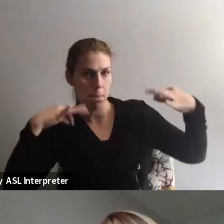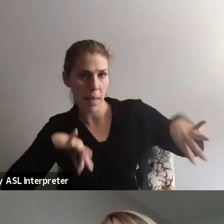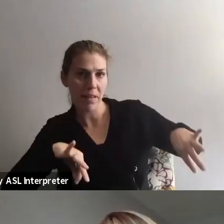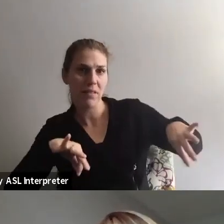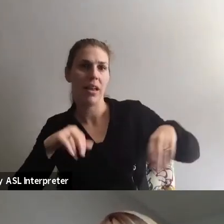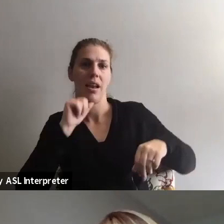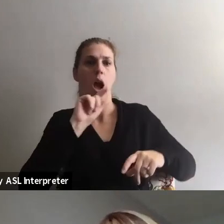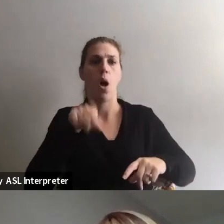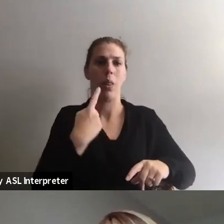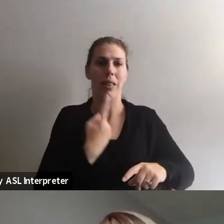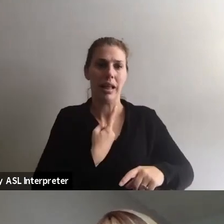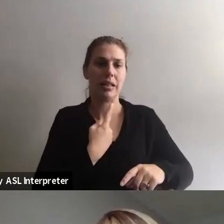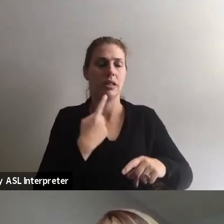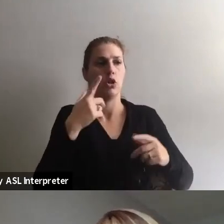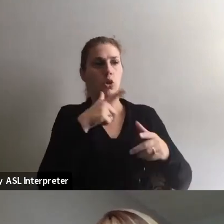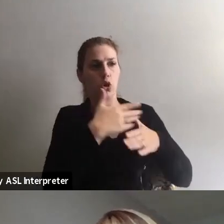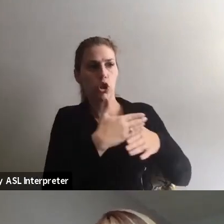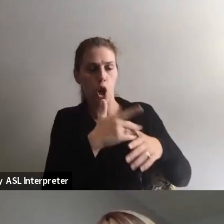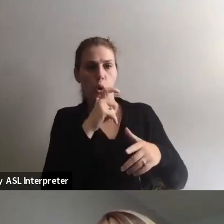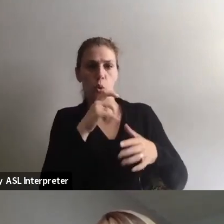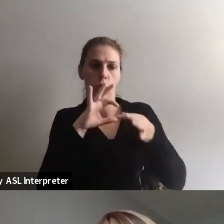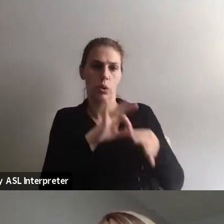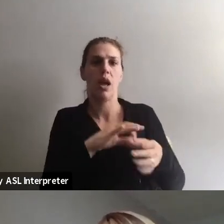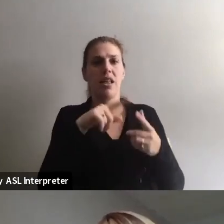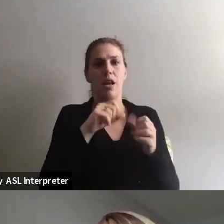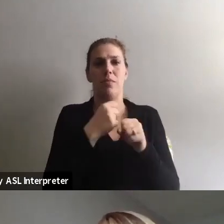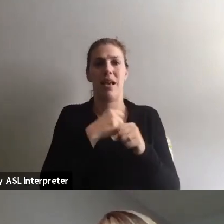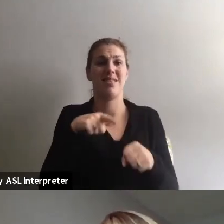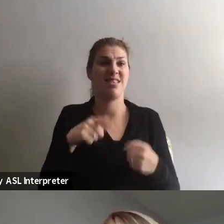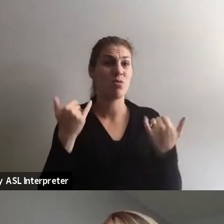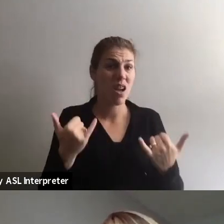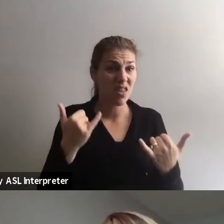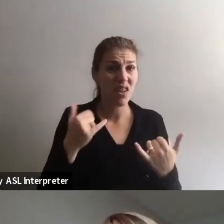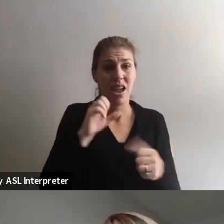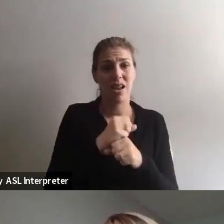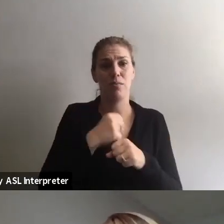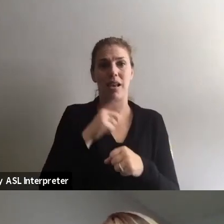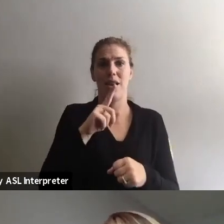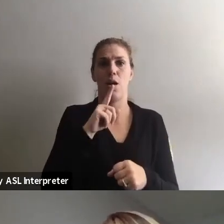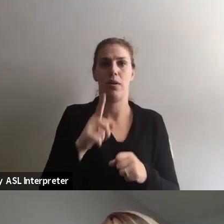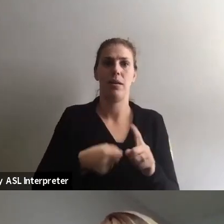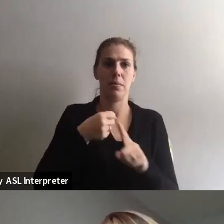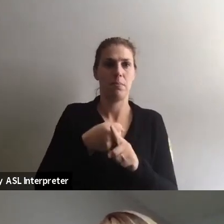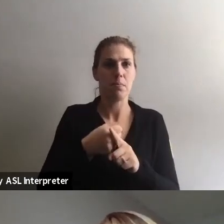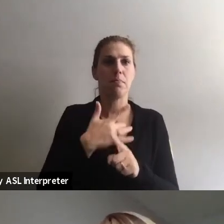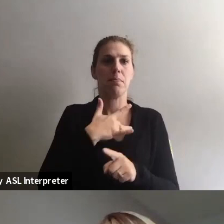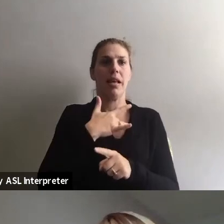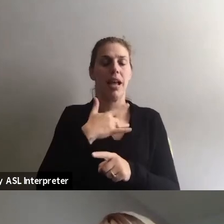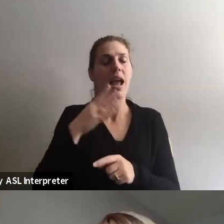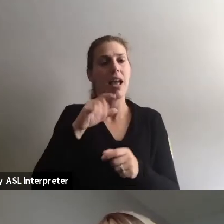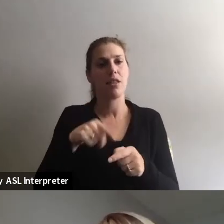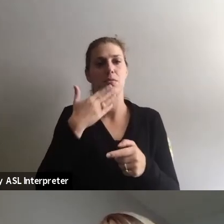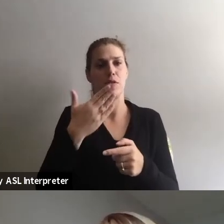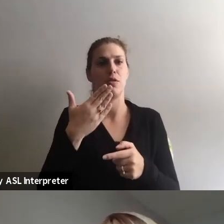all about sharing who it's all about. And that's what makes it relevant. And that's what makes it meaningful. And that's what makes a great